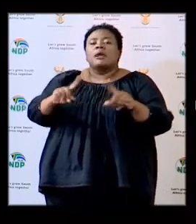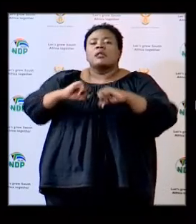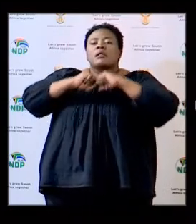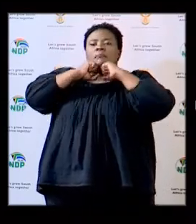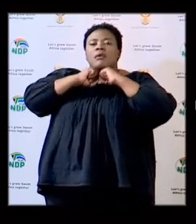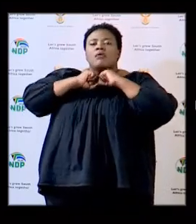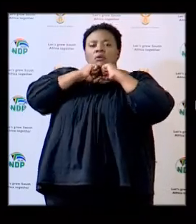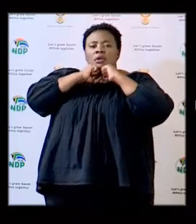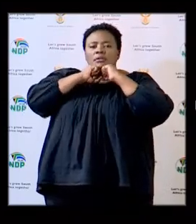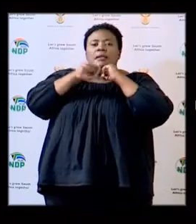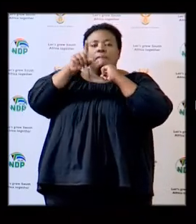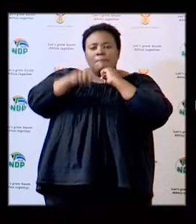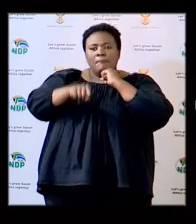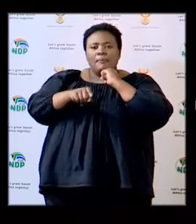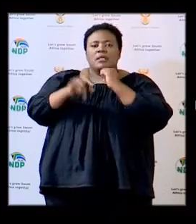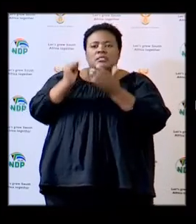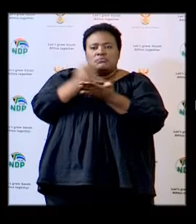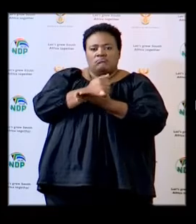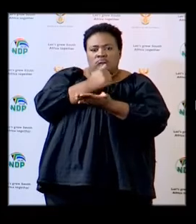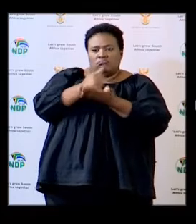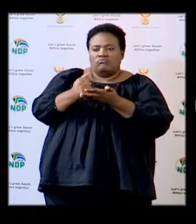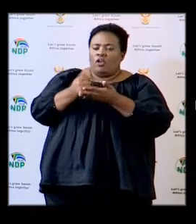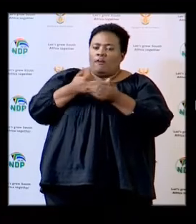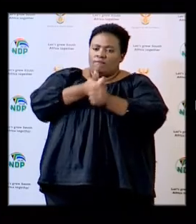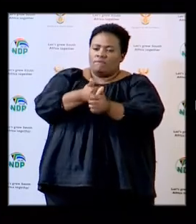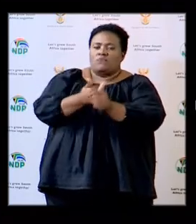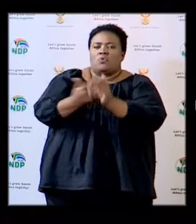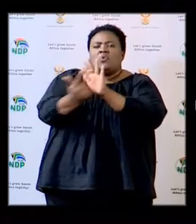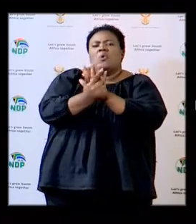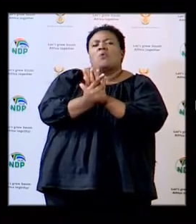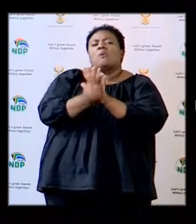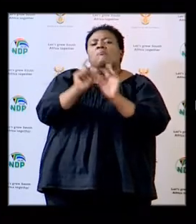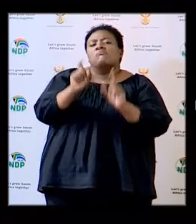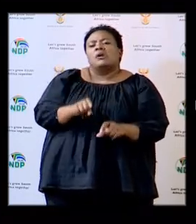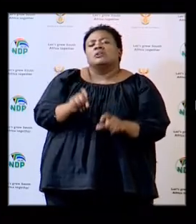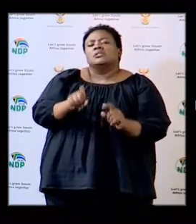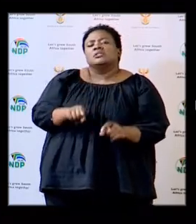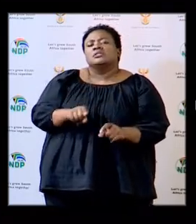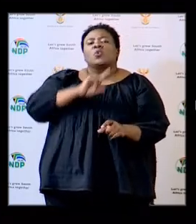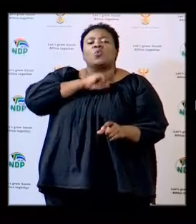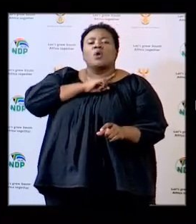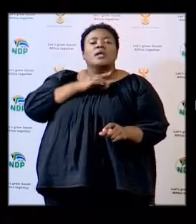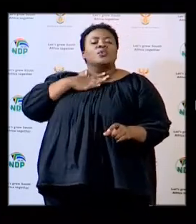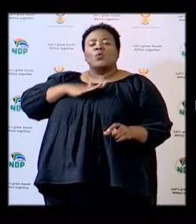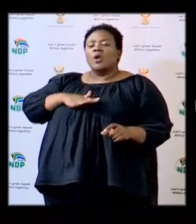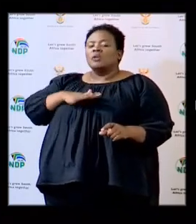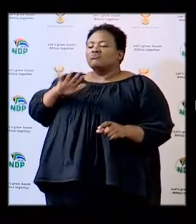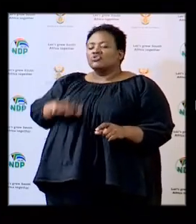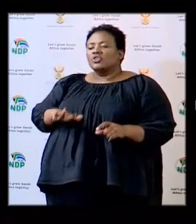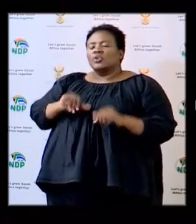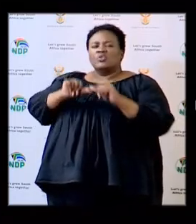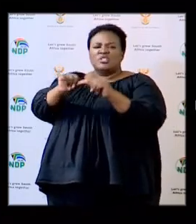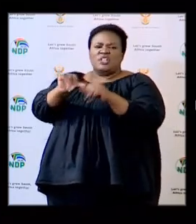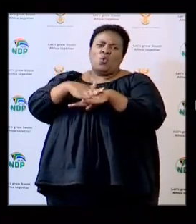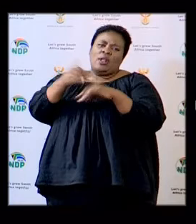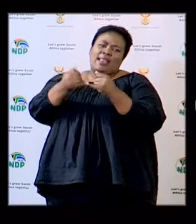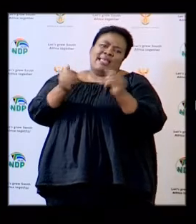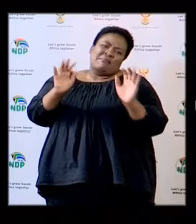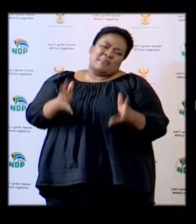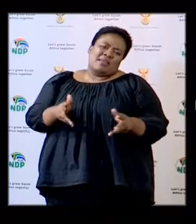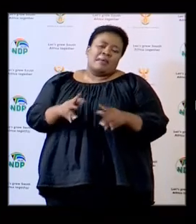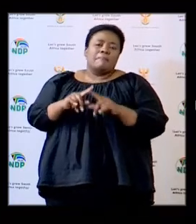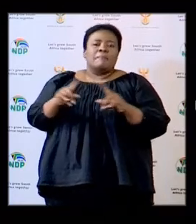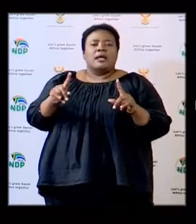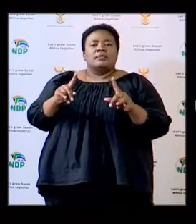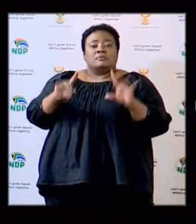parents must surely register using the law so that they don't just want their children to continue with online